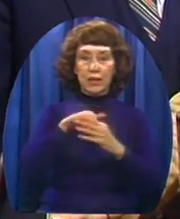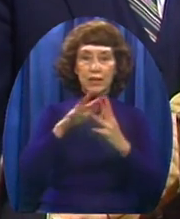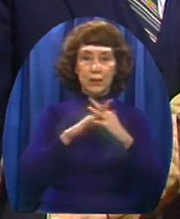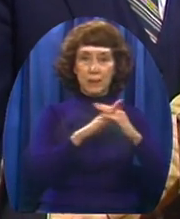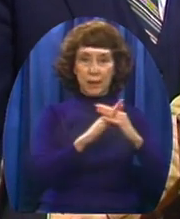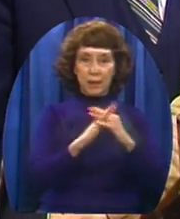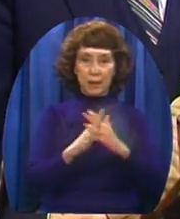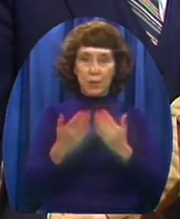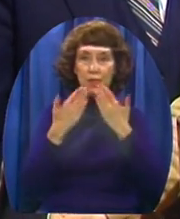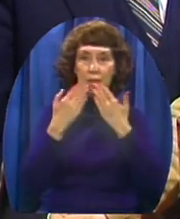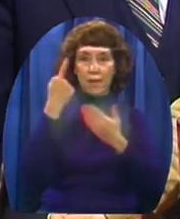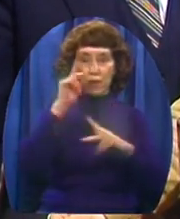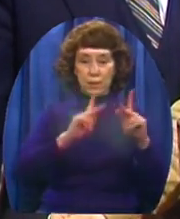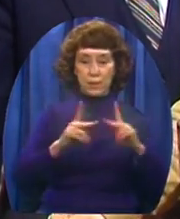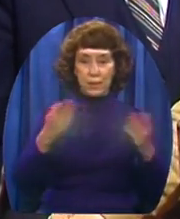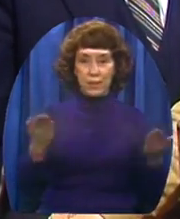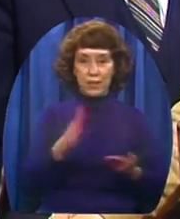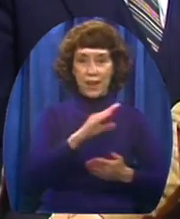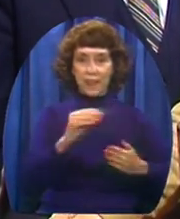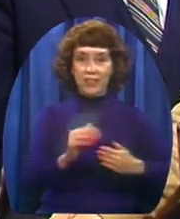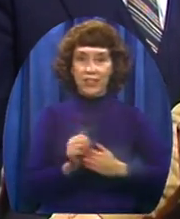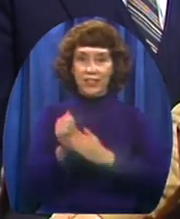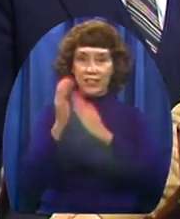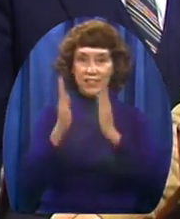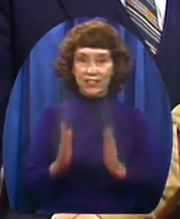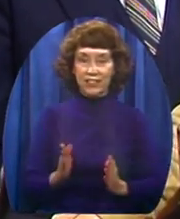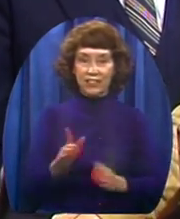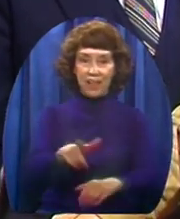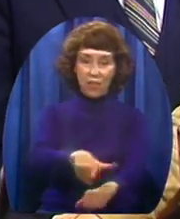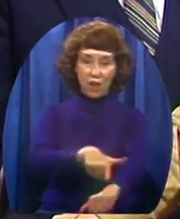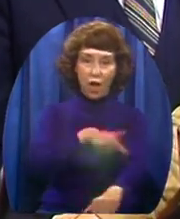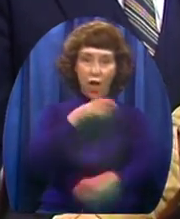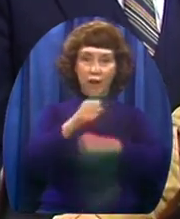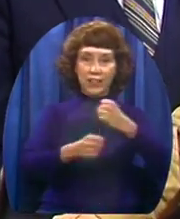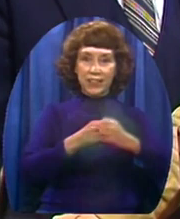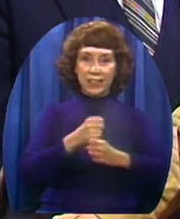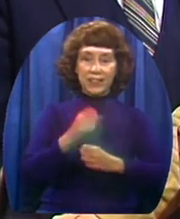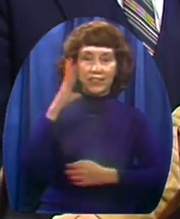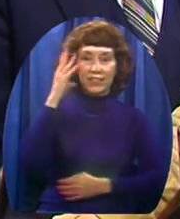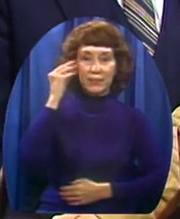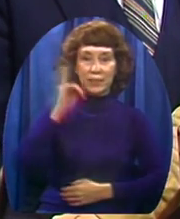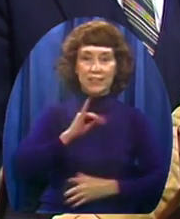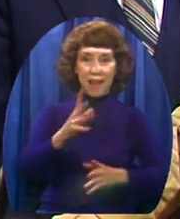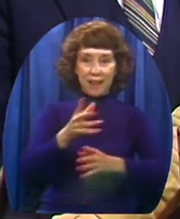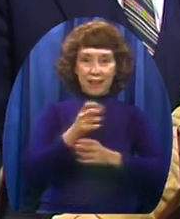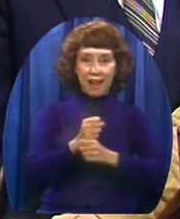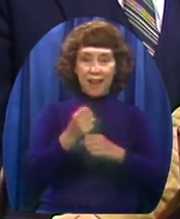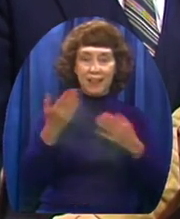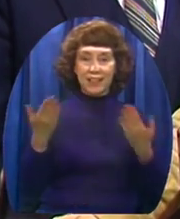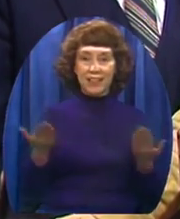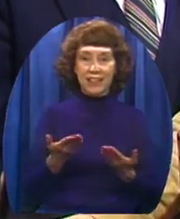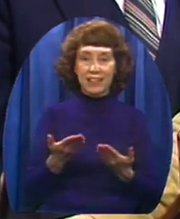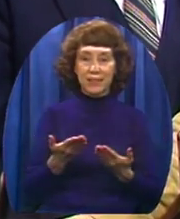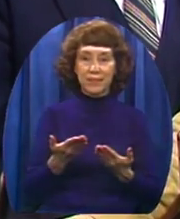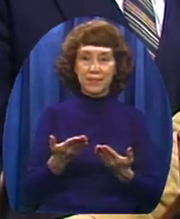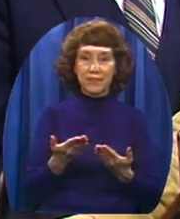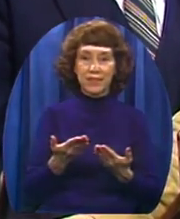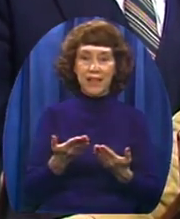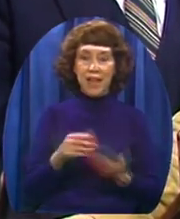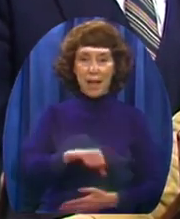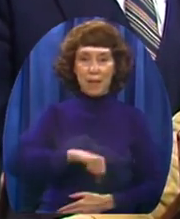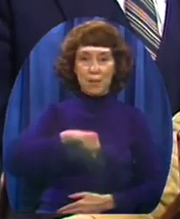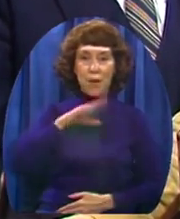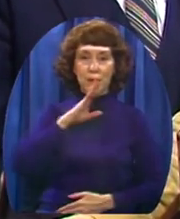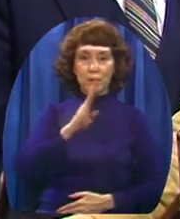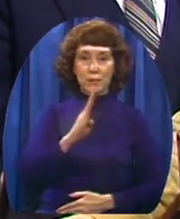the leadership and long years of experience we gained here. And I'm proud to be really an extension, a part of this